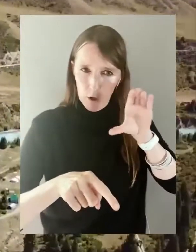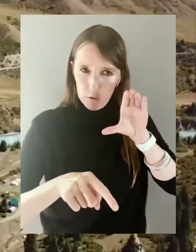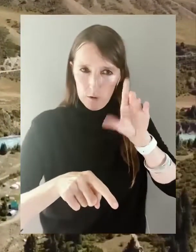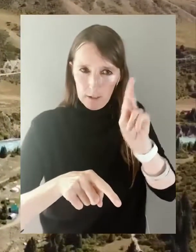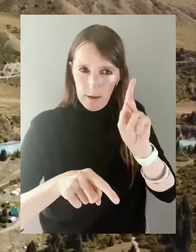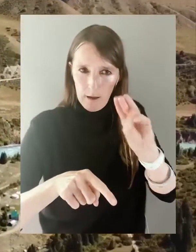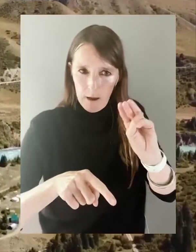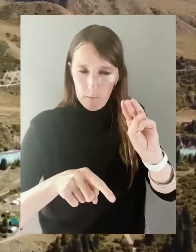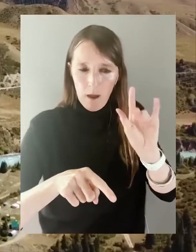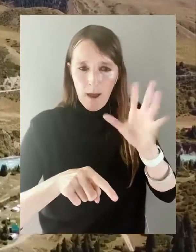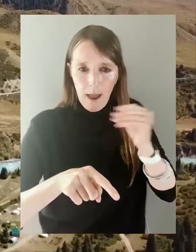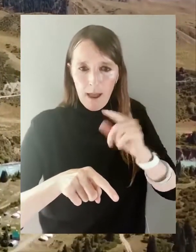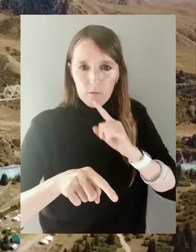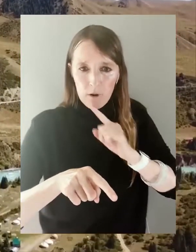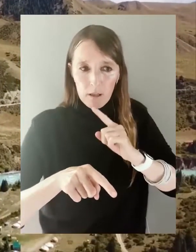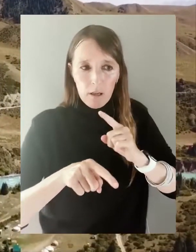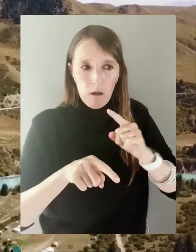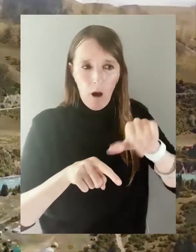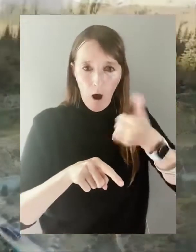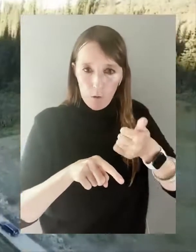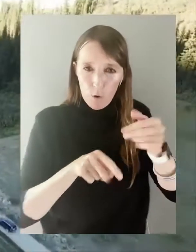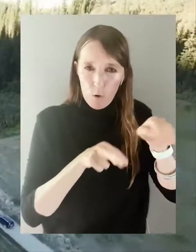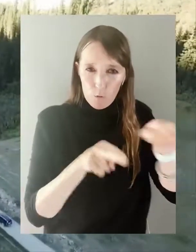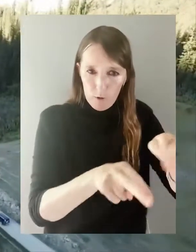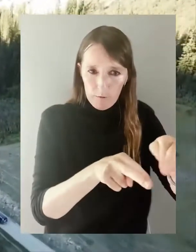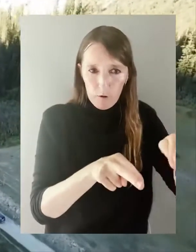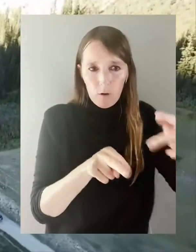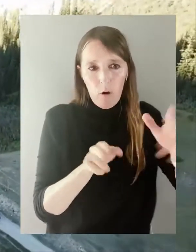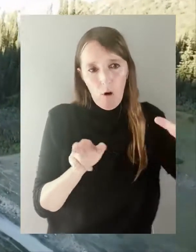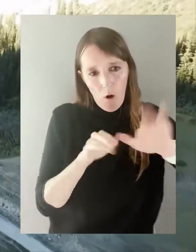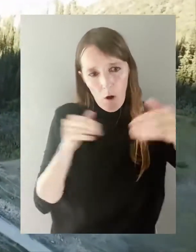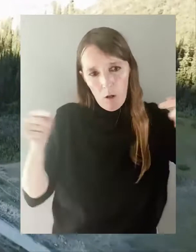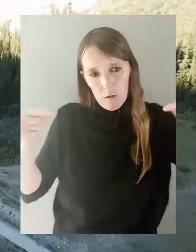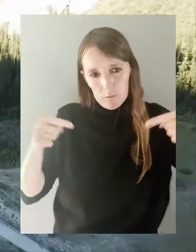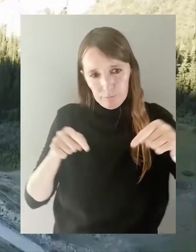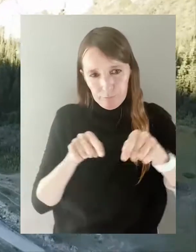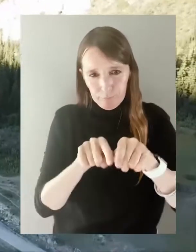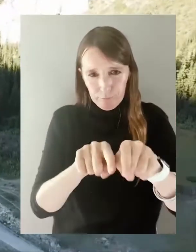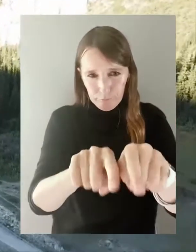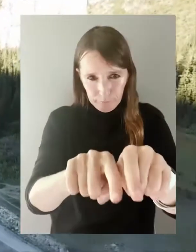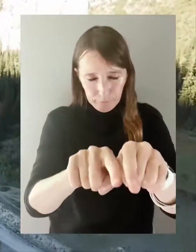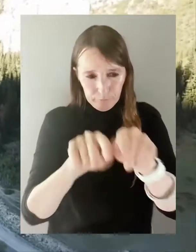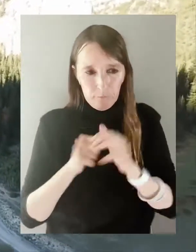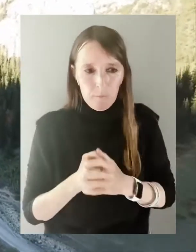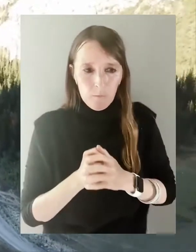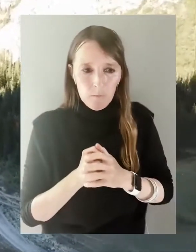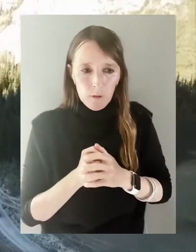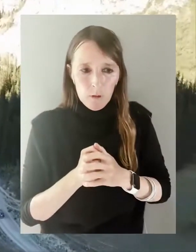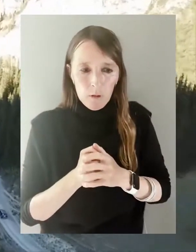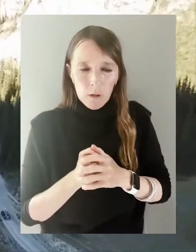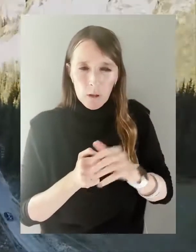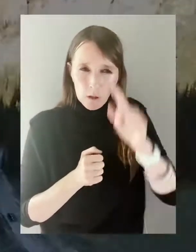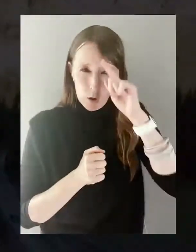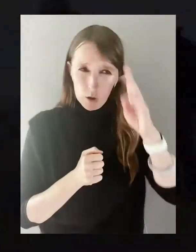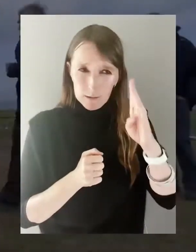600 kilometers in length and is a confluence of the longest Central Asian river, known as Sirdarya.